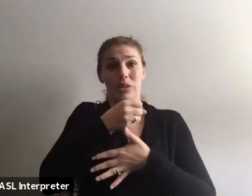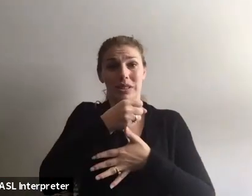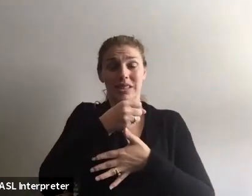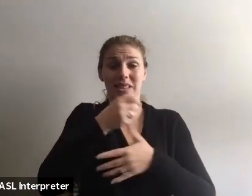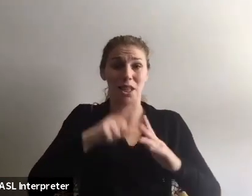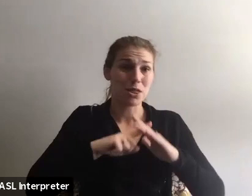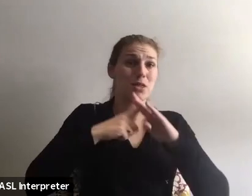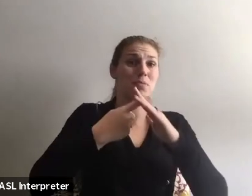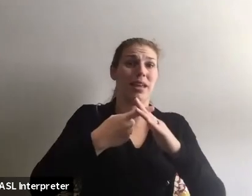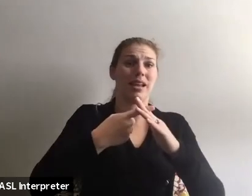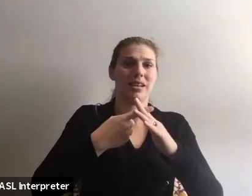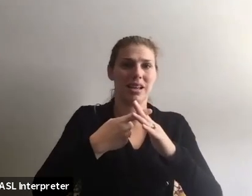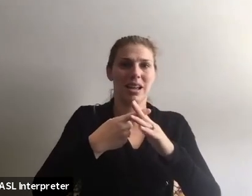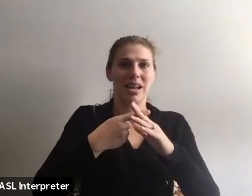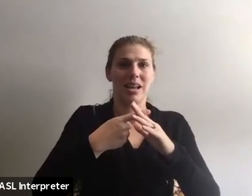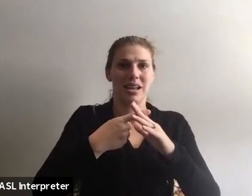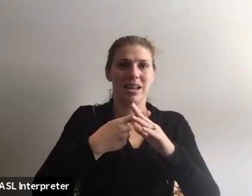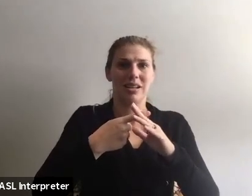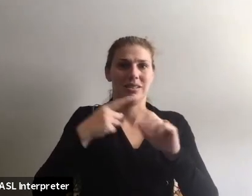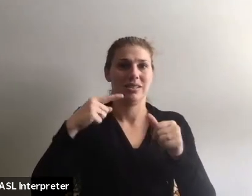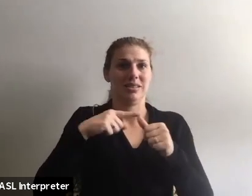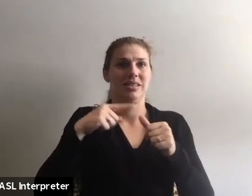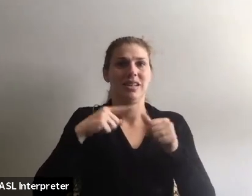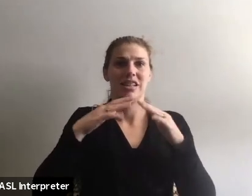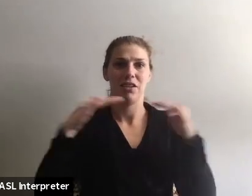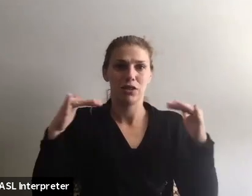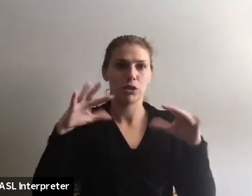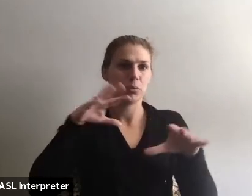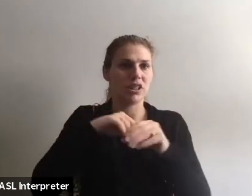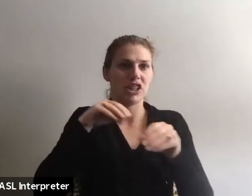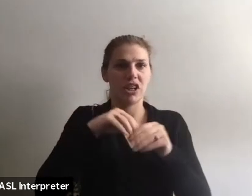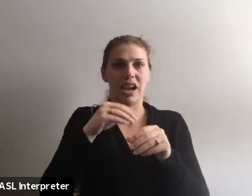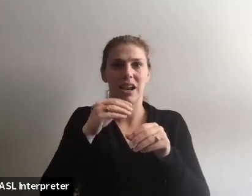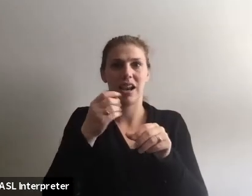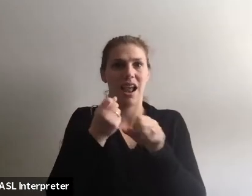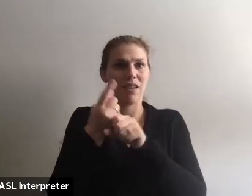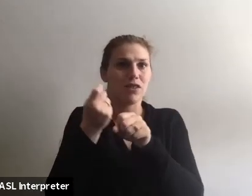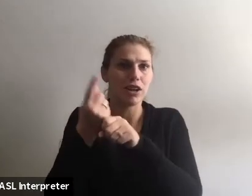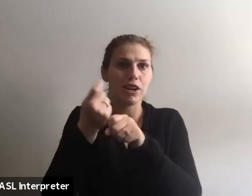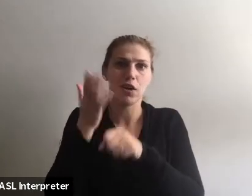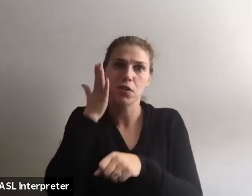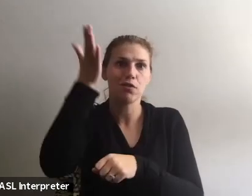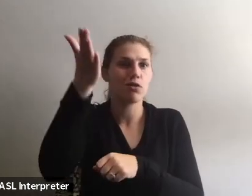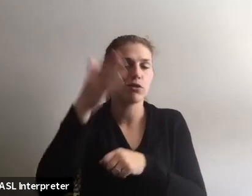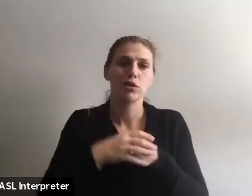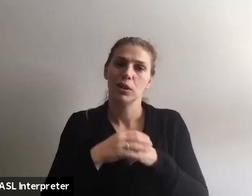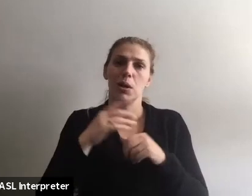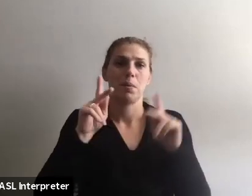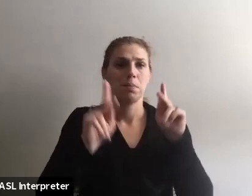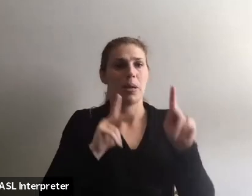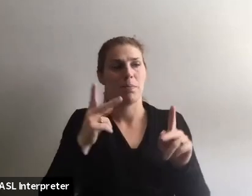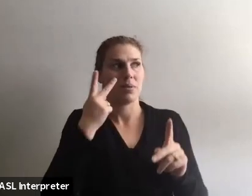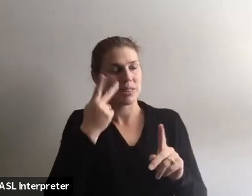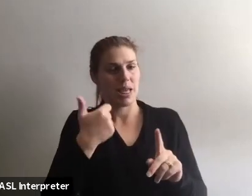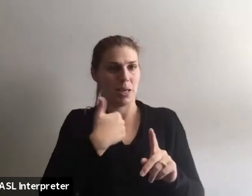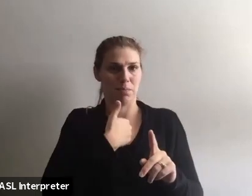very beginning catalyzed diverse participation in every other year in the future, because, uh, folks see themselves,